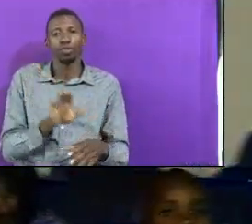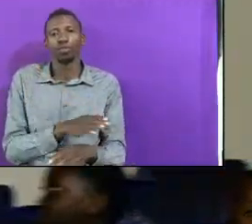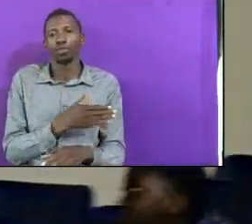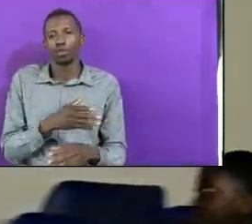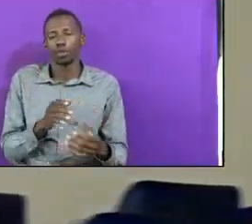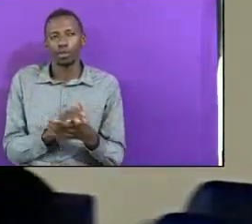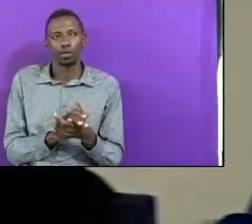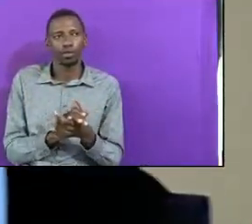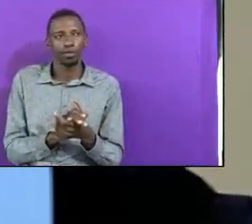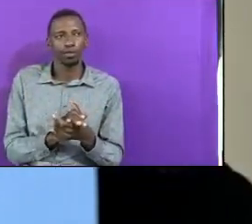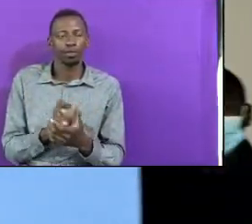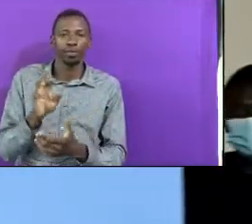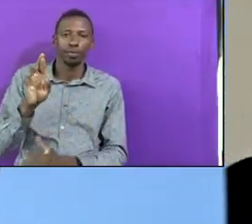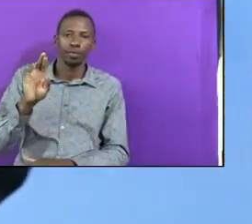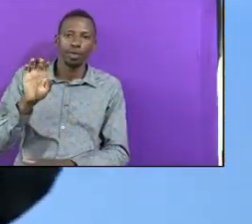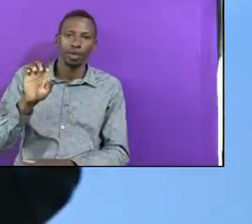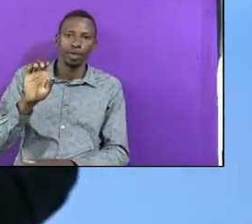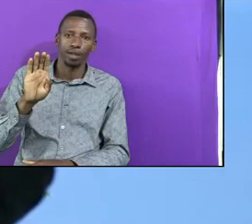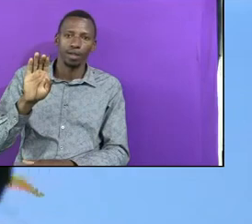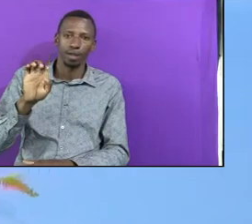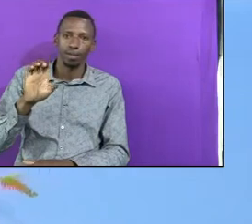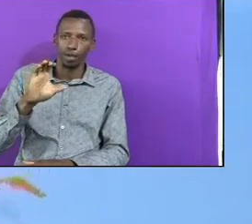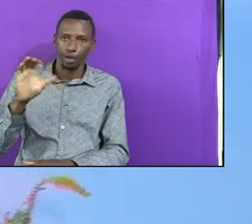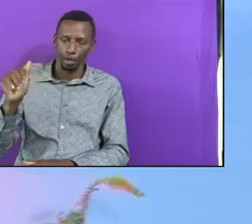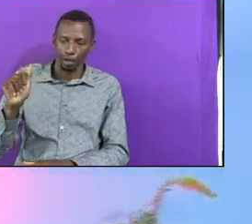Rebecca It Is God